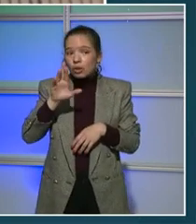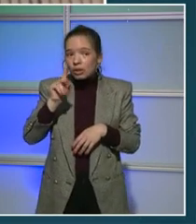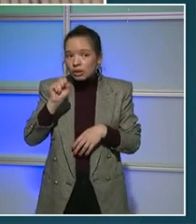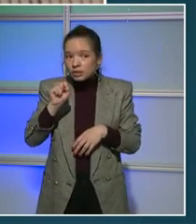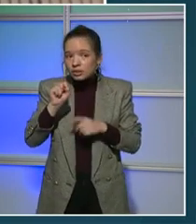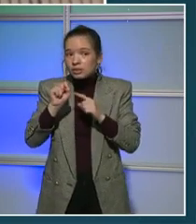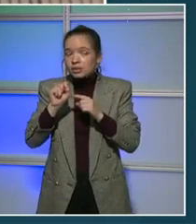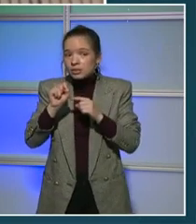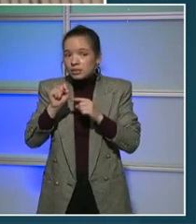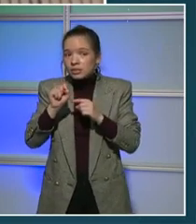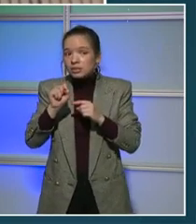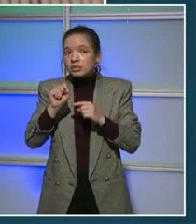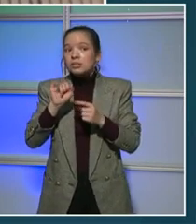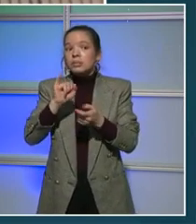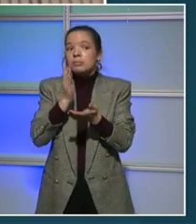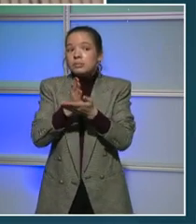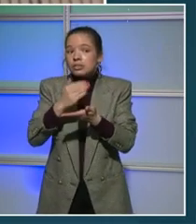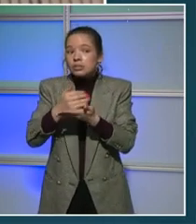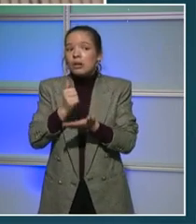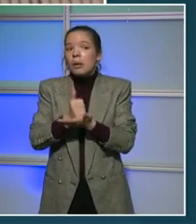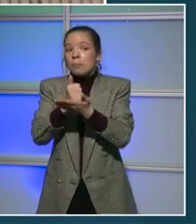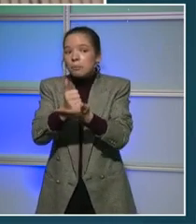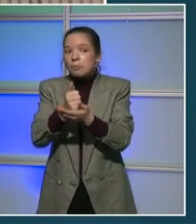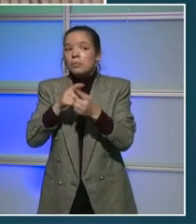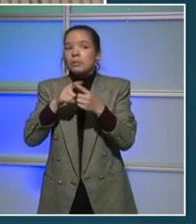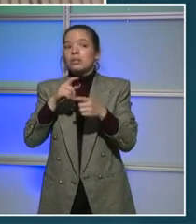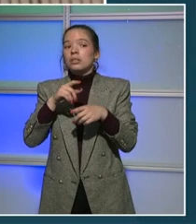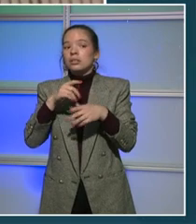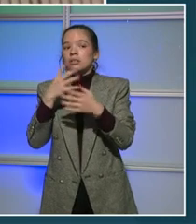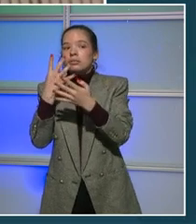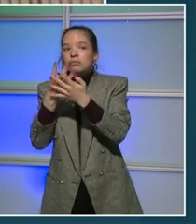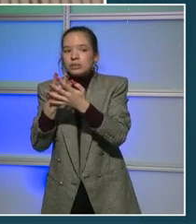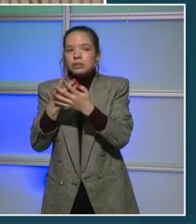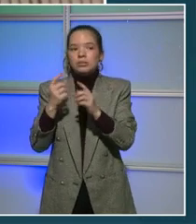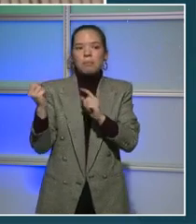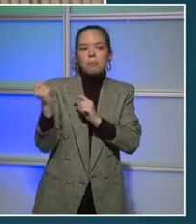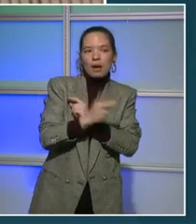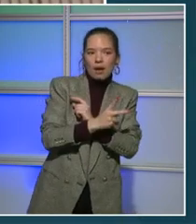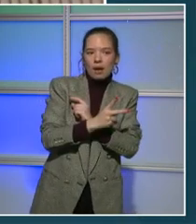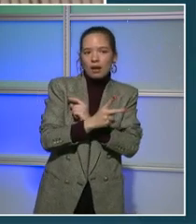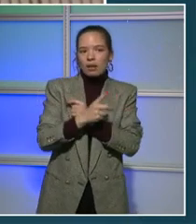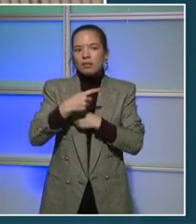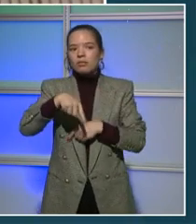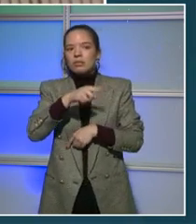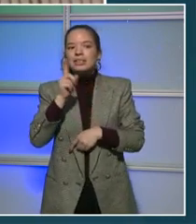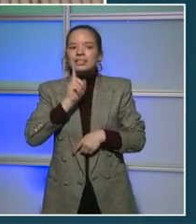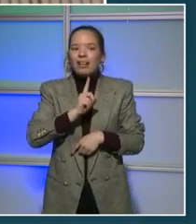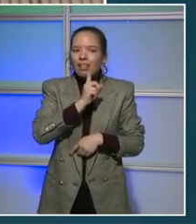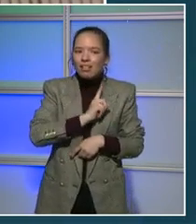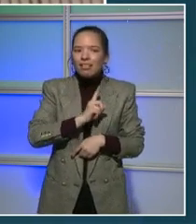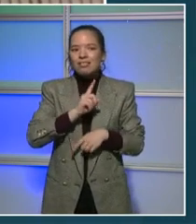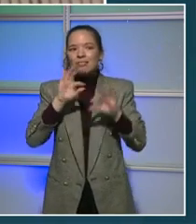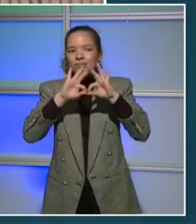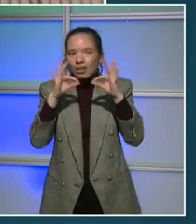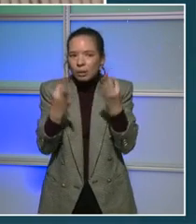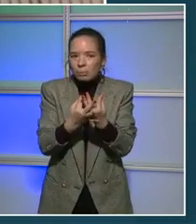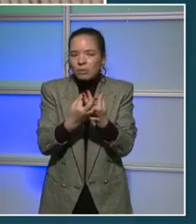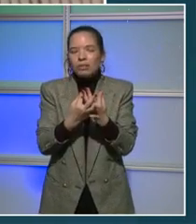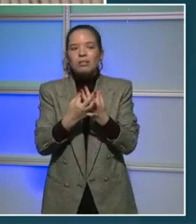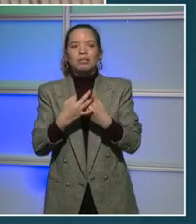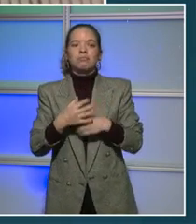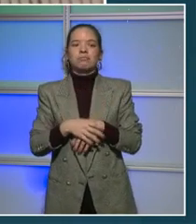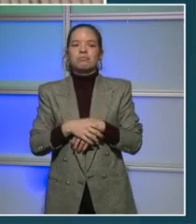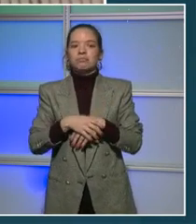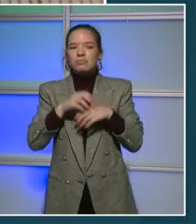and family returning citizens and to expand the peer-to-peer support and